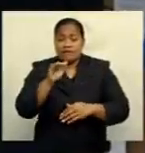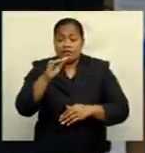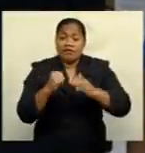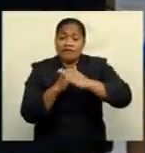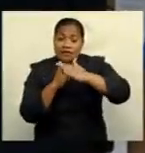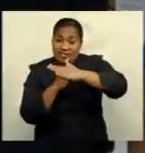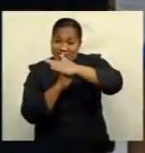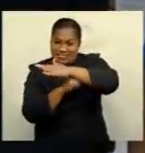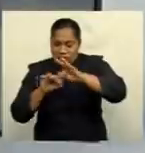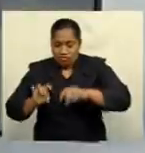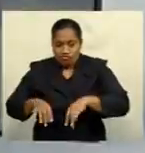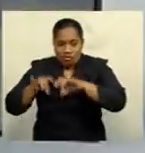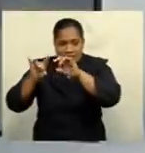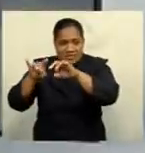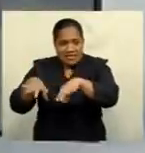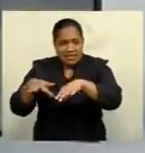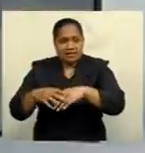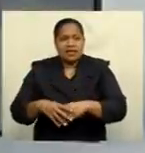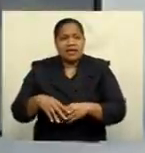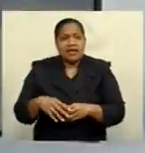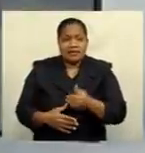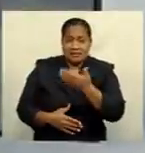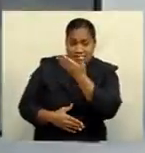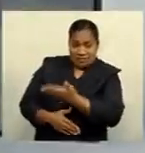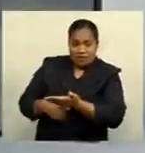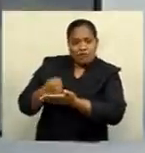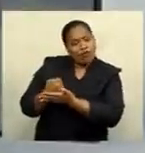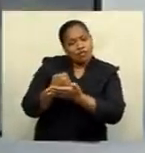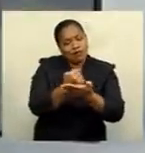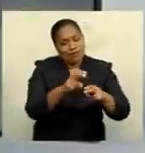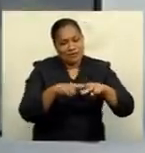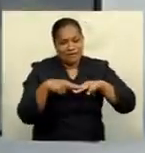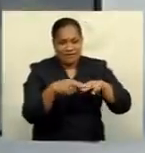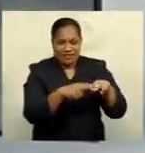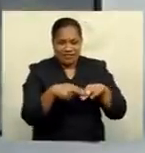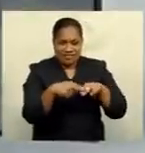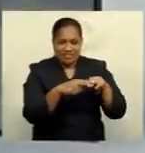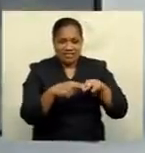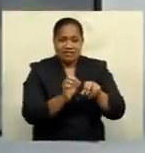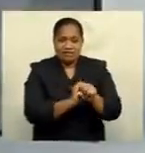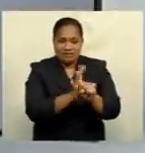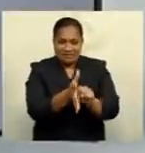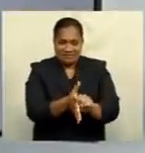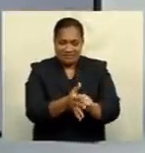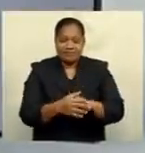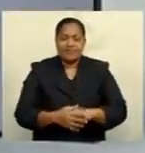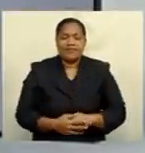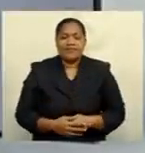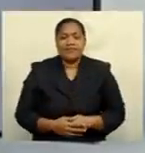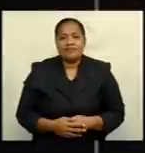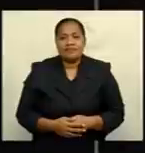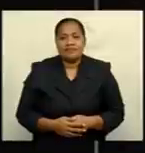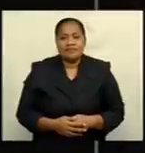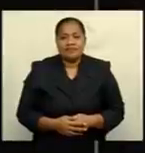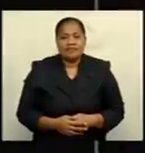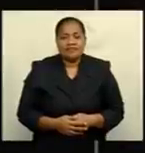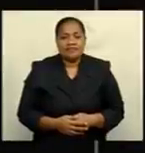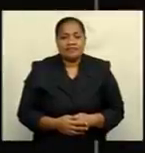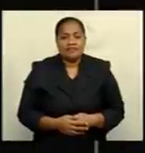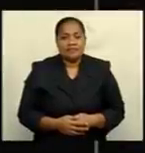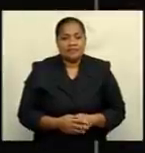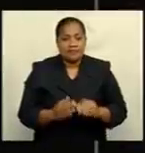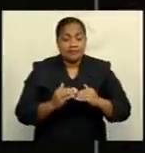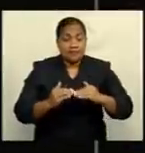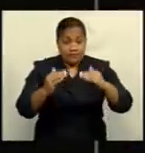Wallabista Samu Kerevi for supporting Fiji's fight against COVID-19. Kritika Kumar, FBC News. The